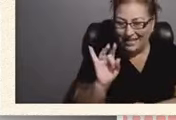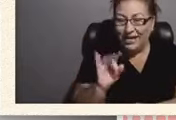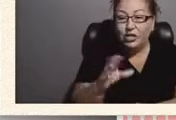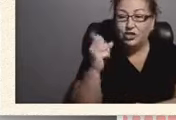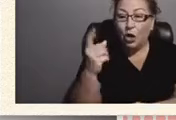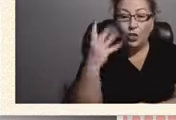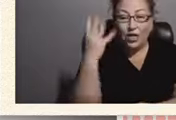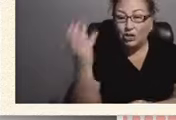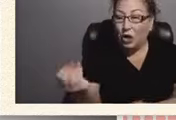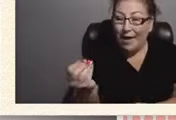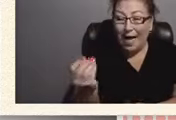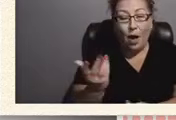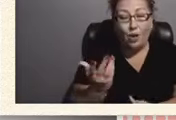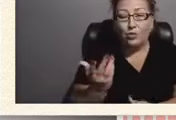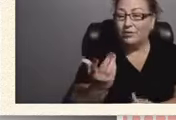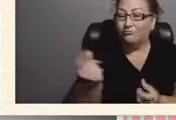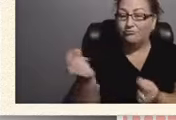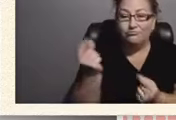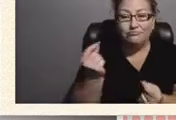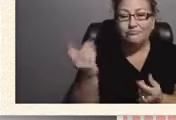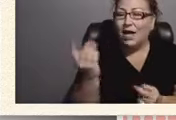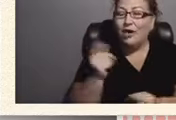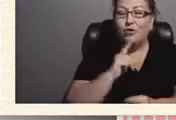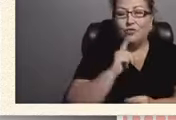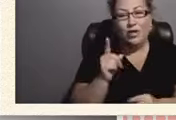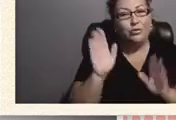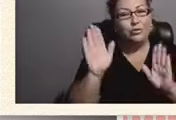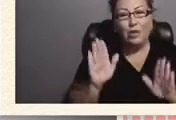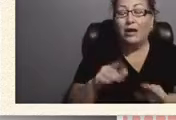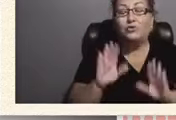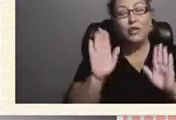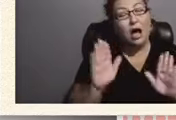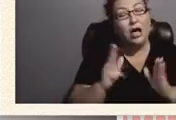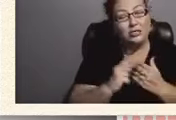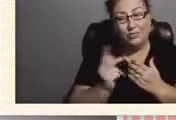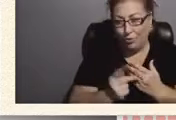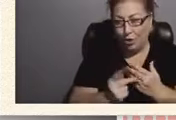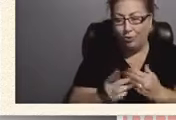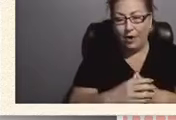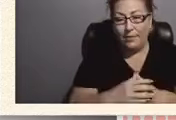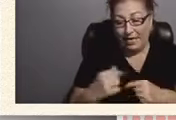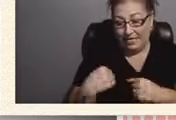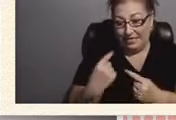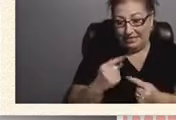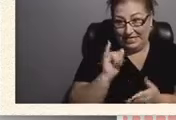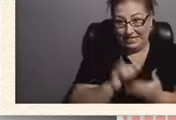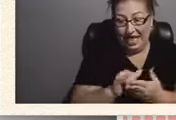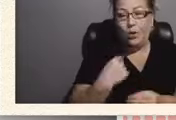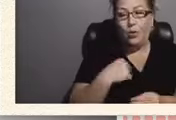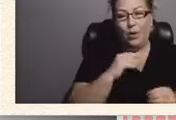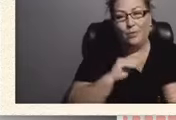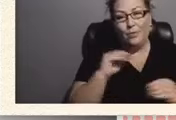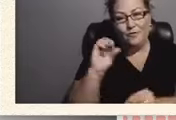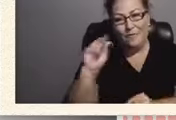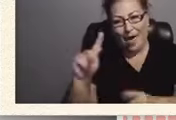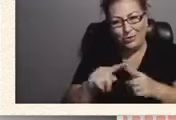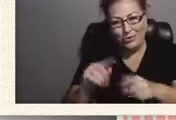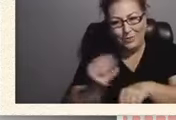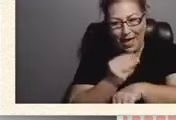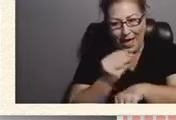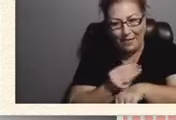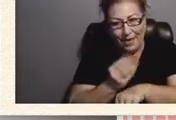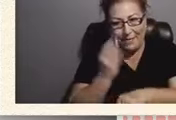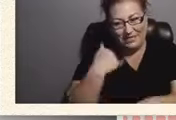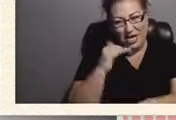It was, it was just, it was just great. It's an awesome program. Since then we moved back to Miami because of my job.